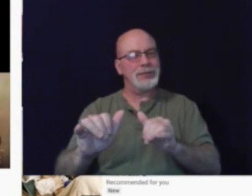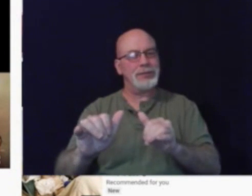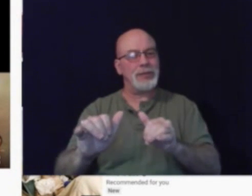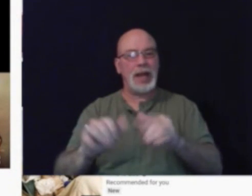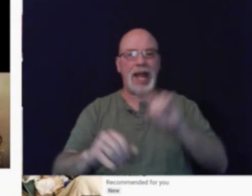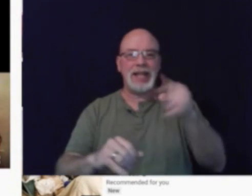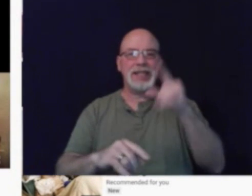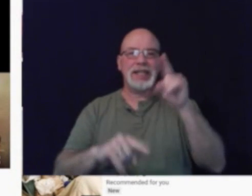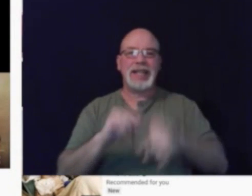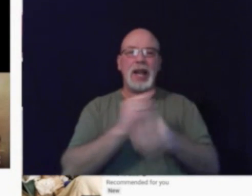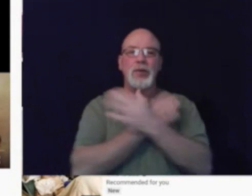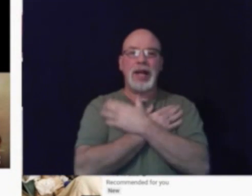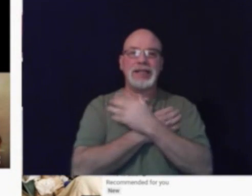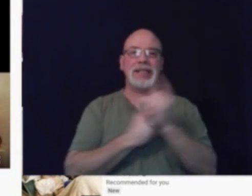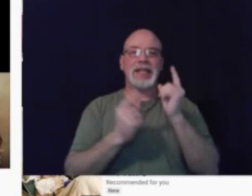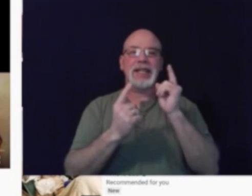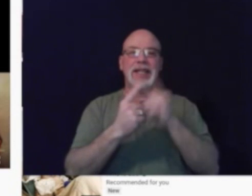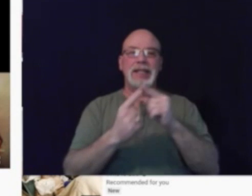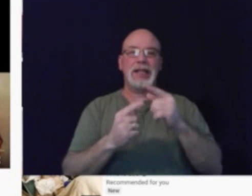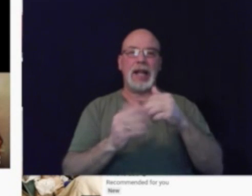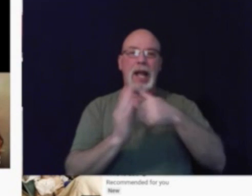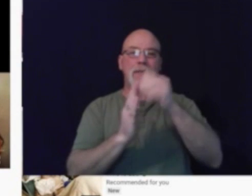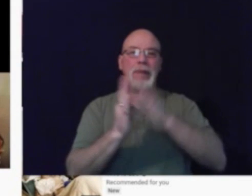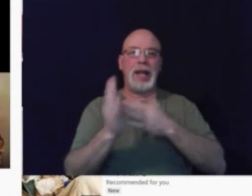can't rest till I paint my...